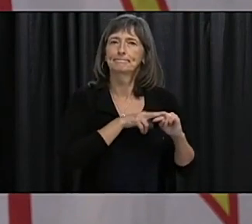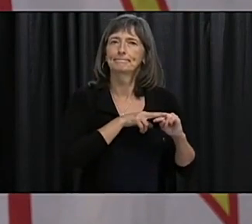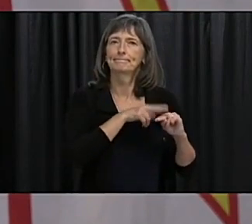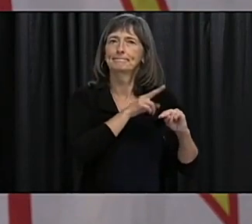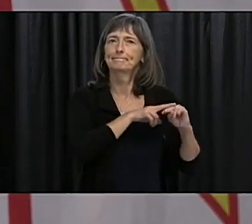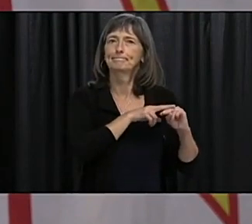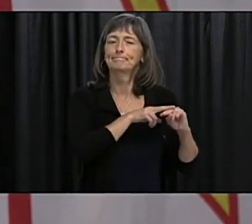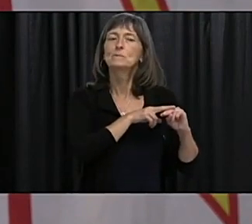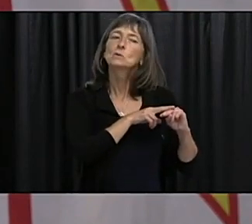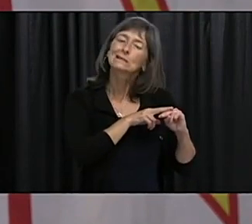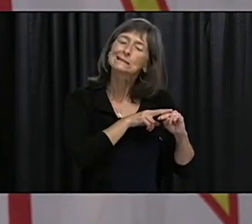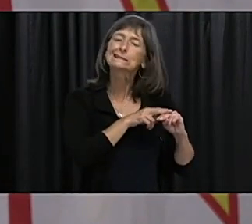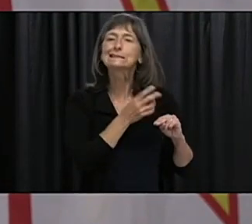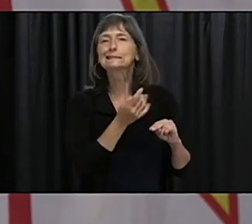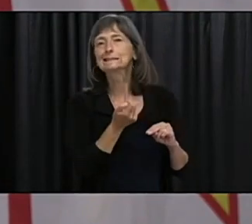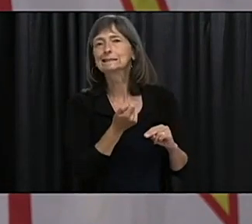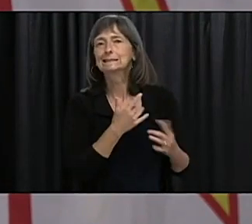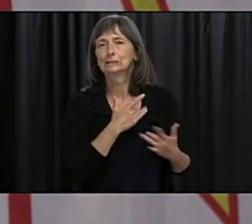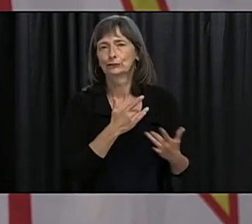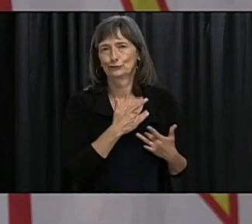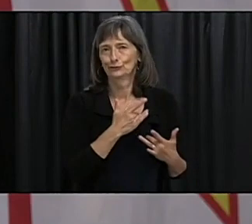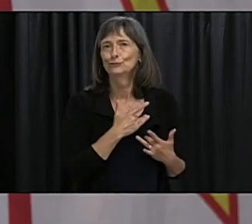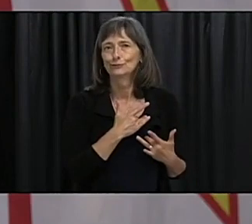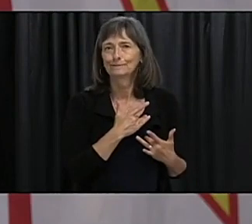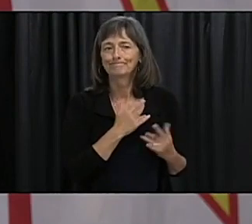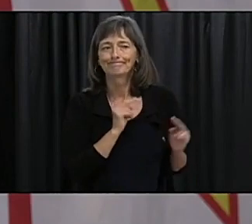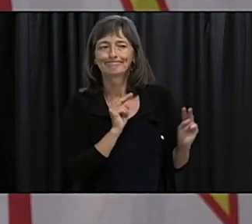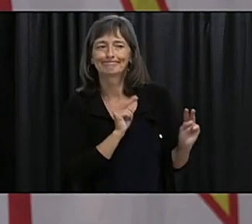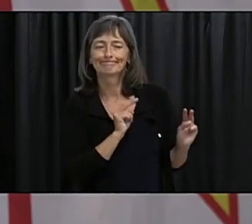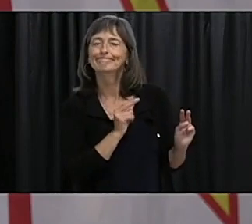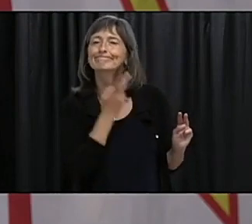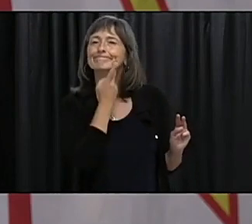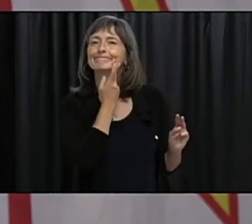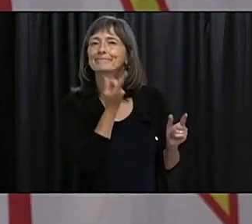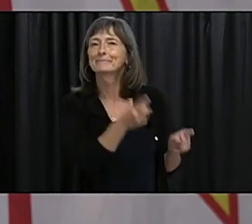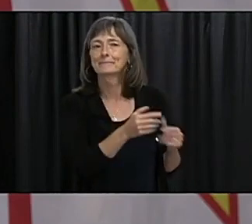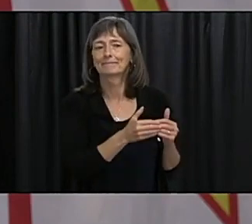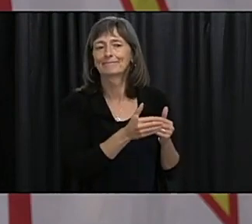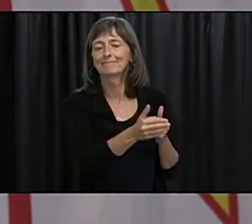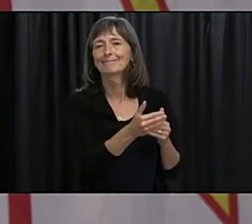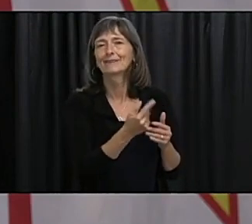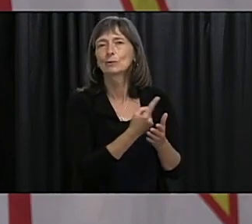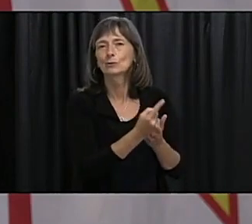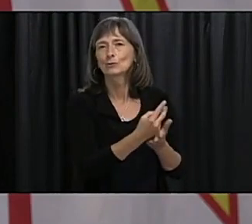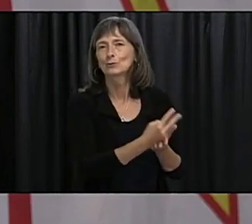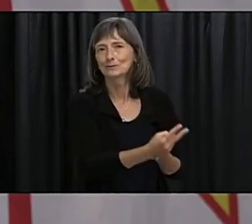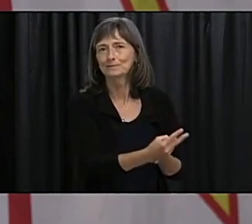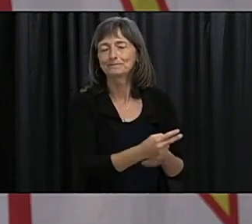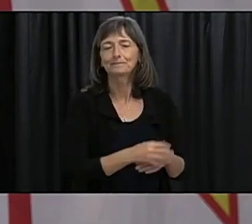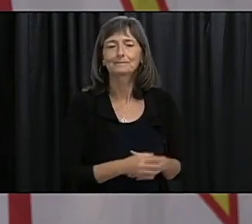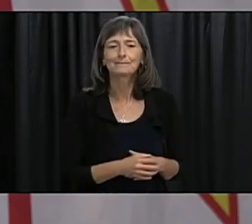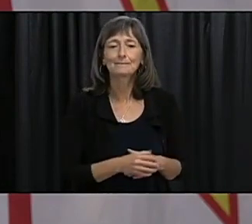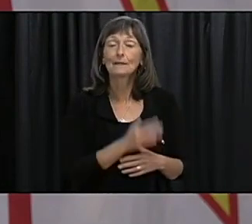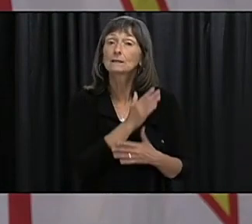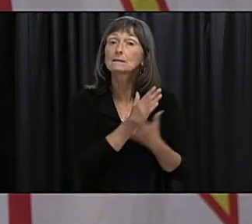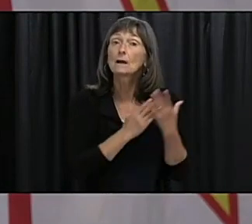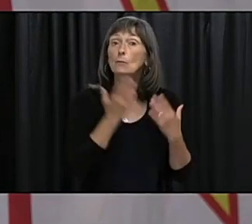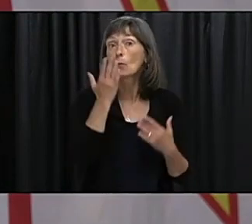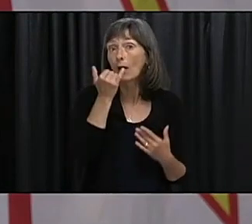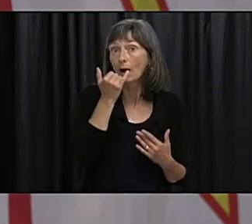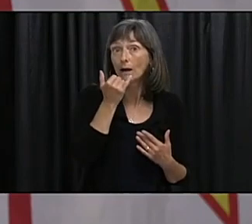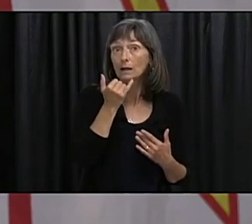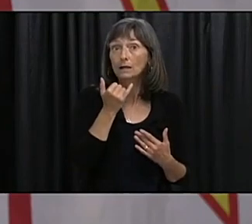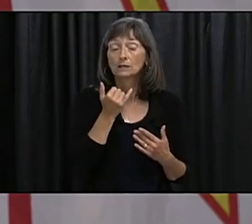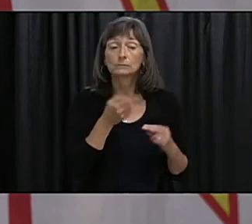that's a bit concerning for us and we certainly want to watch that very carefully and see what's going to happen as I said earlier some of that is due to